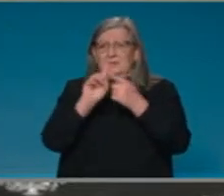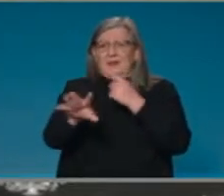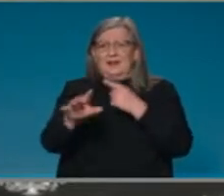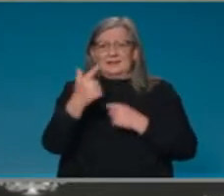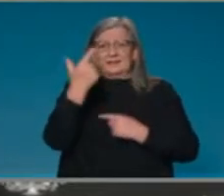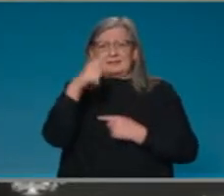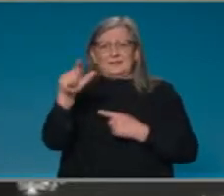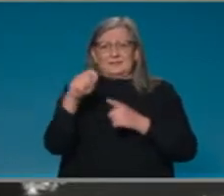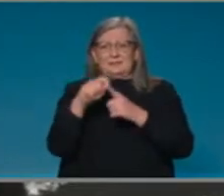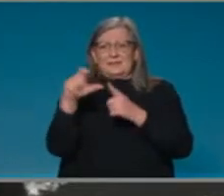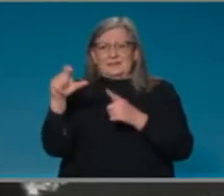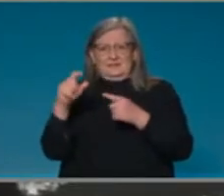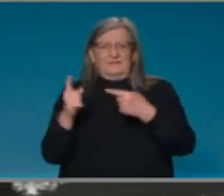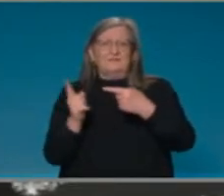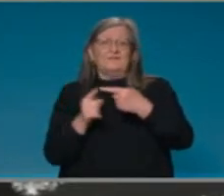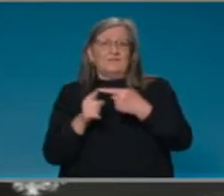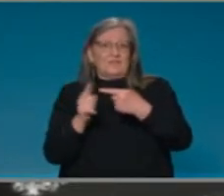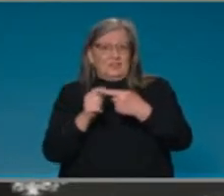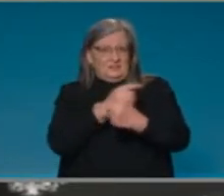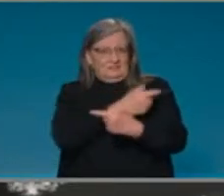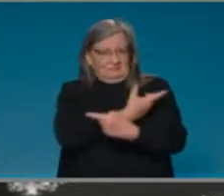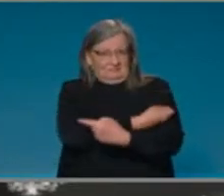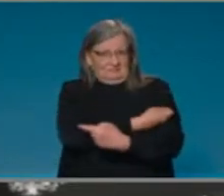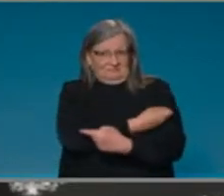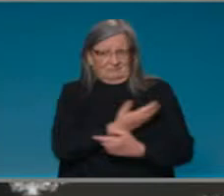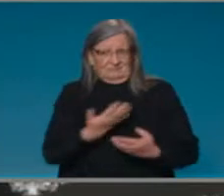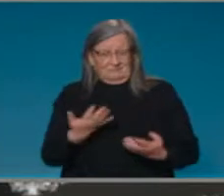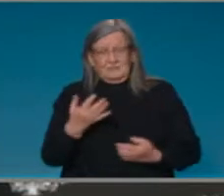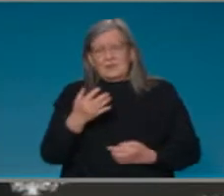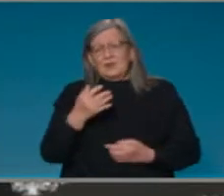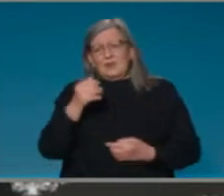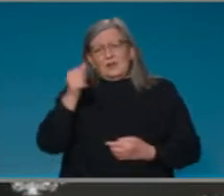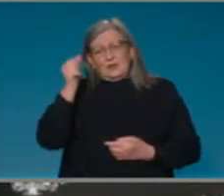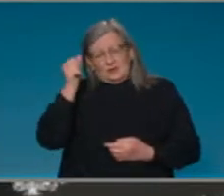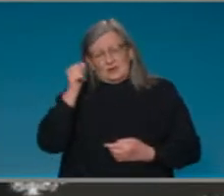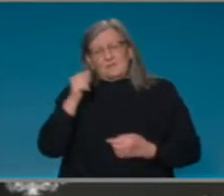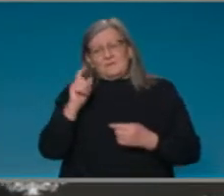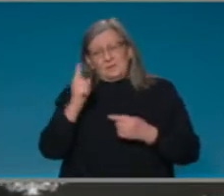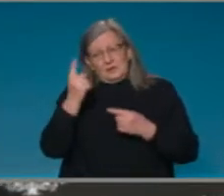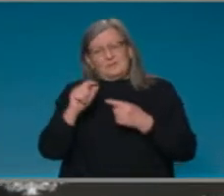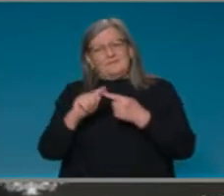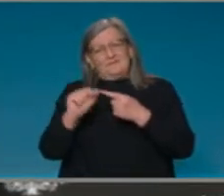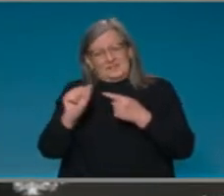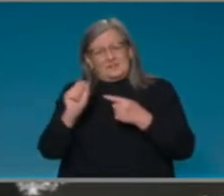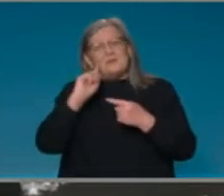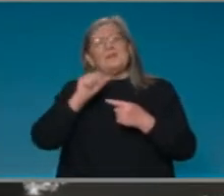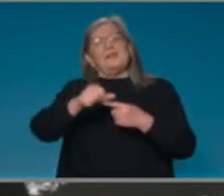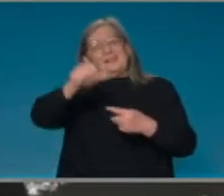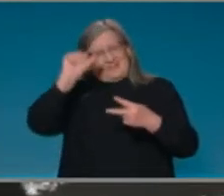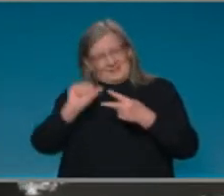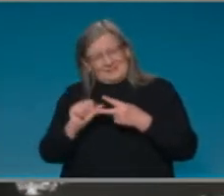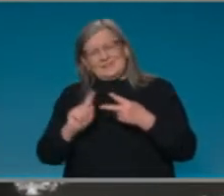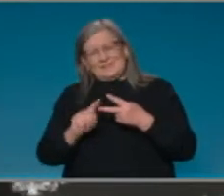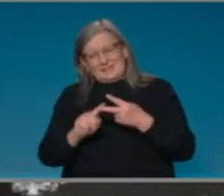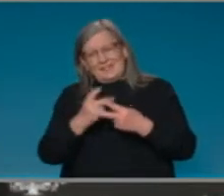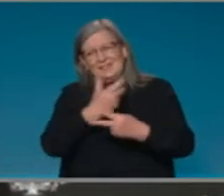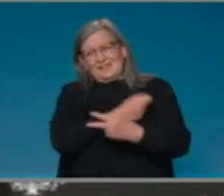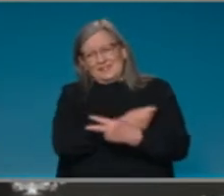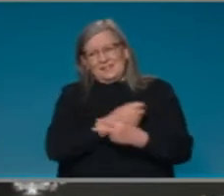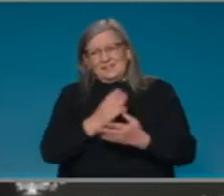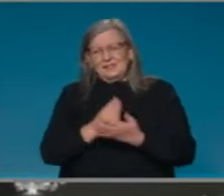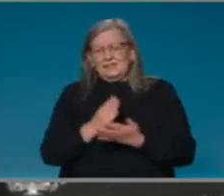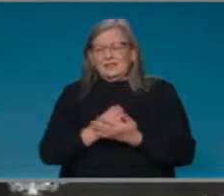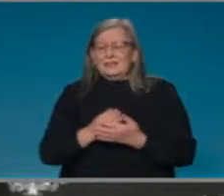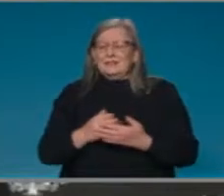we know that second doses follow the first doses. And so that's an incredibly important milestone.